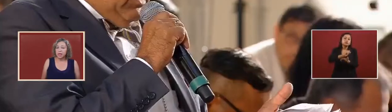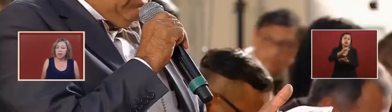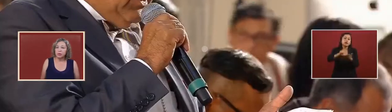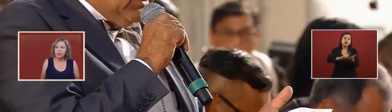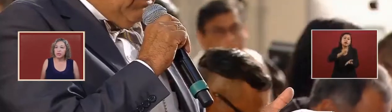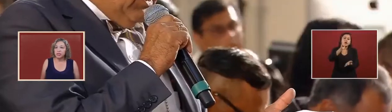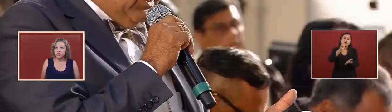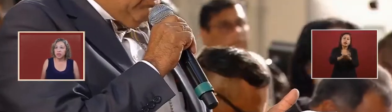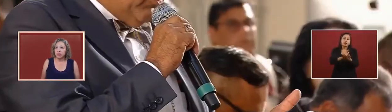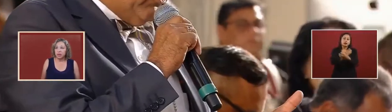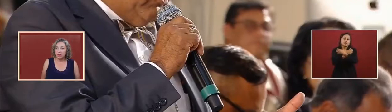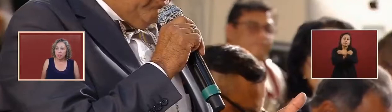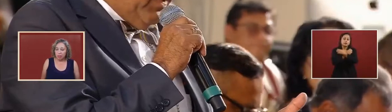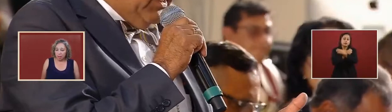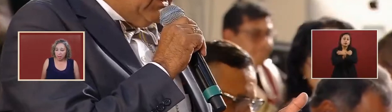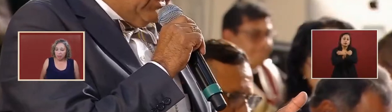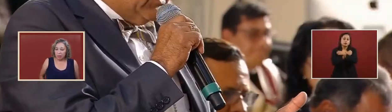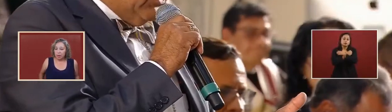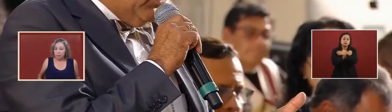senate had approved the general